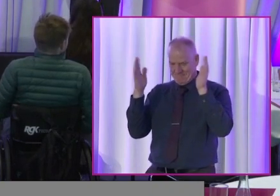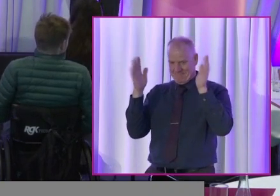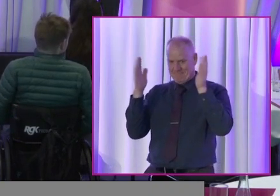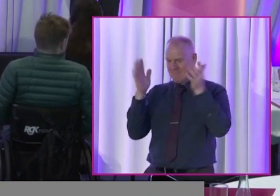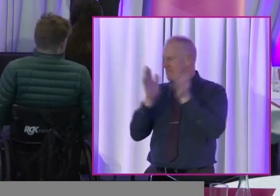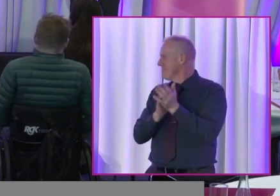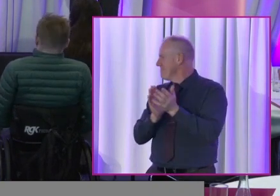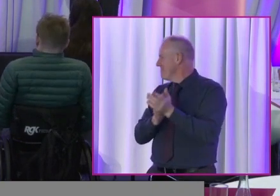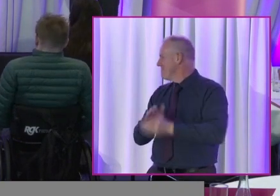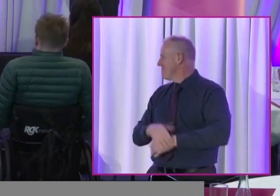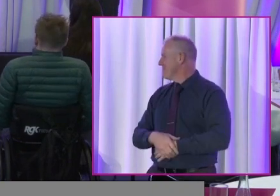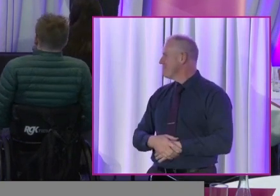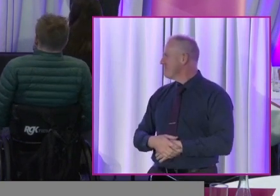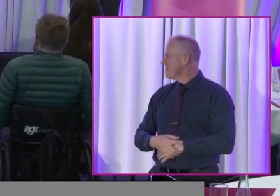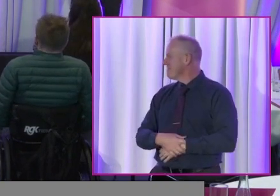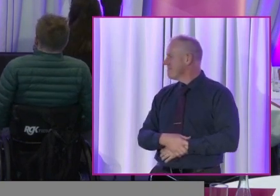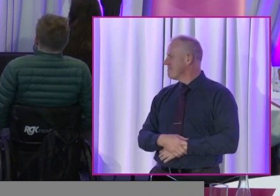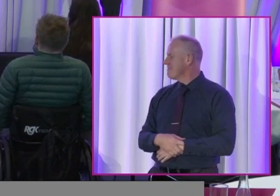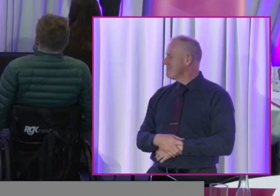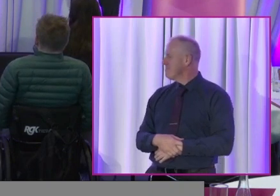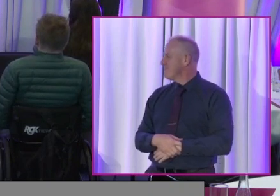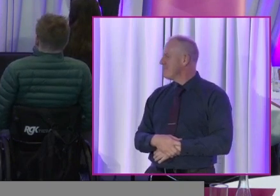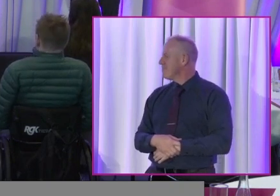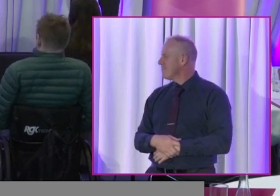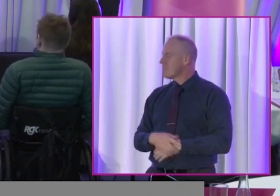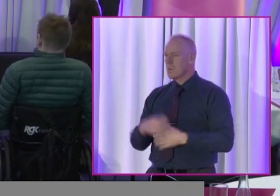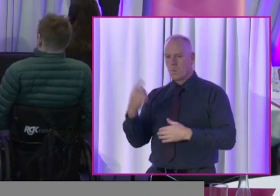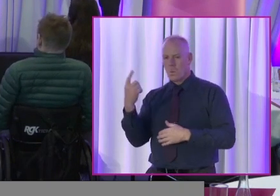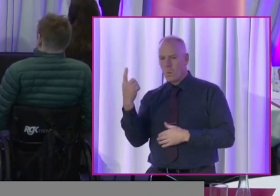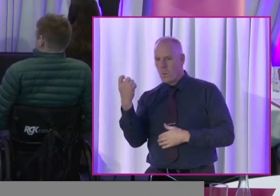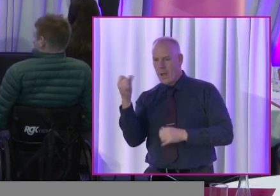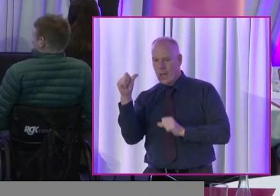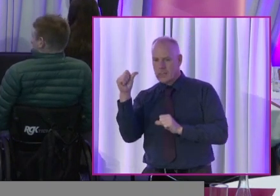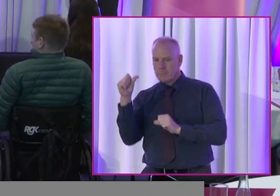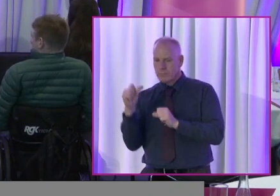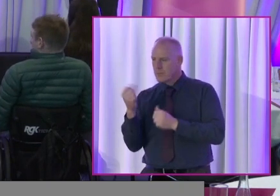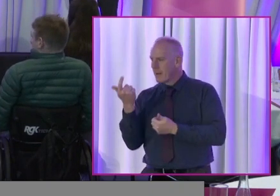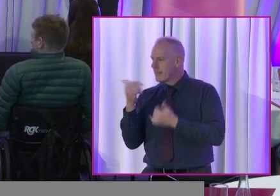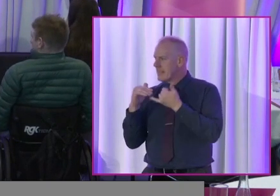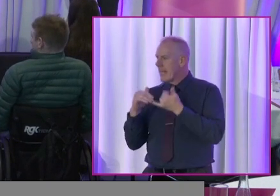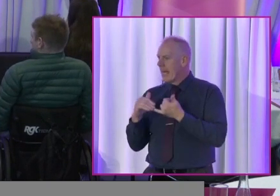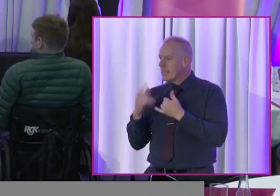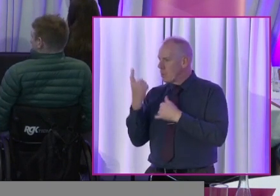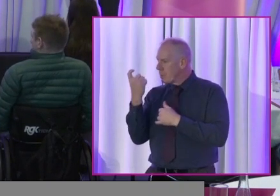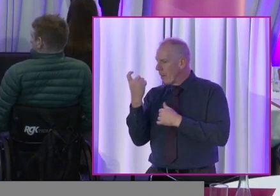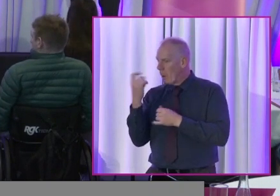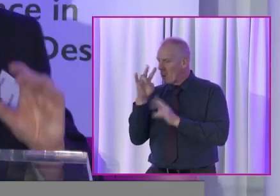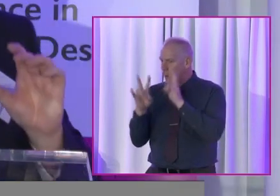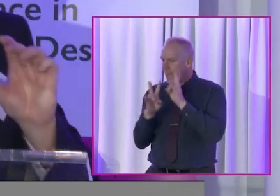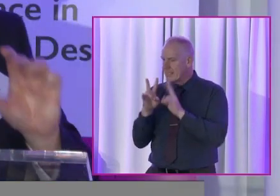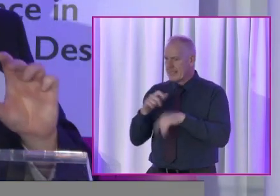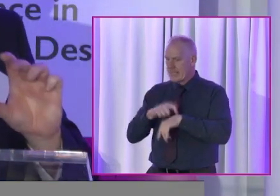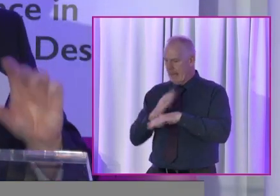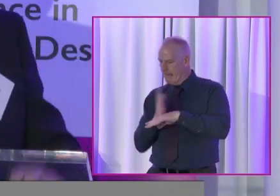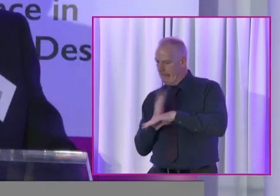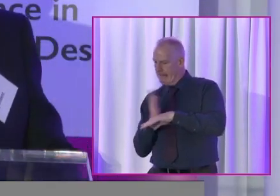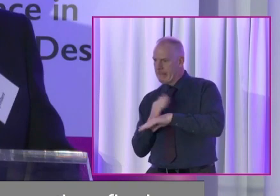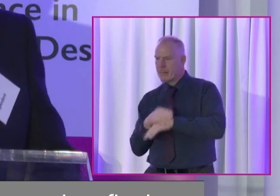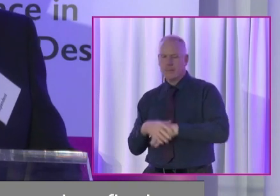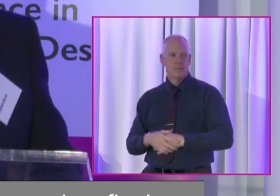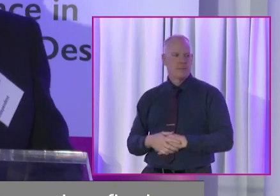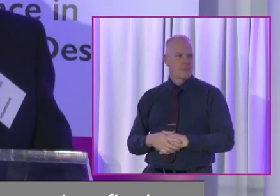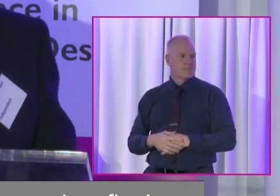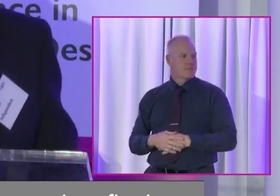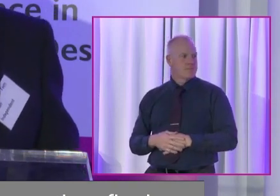And to all our panel. So, I'll take one brief question, one final brief question, just we are at the very